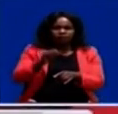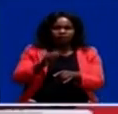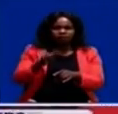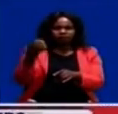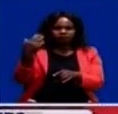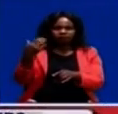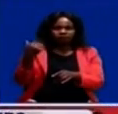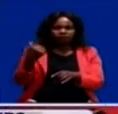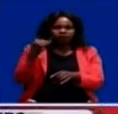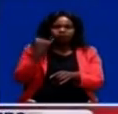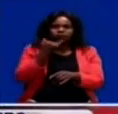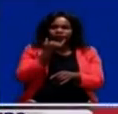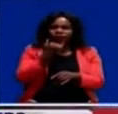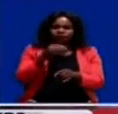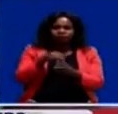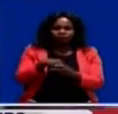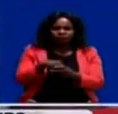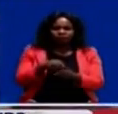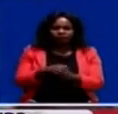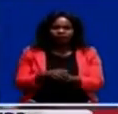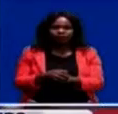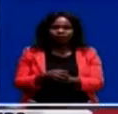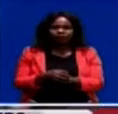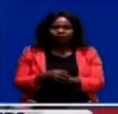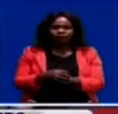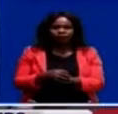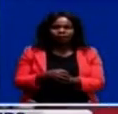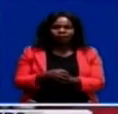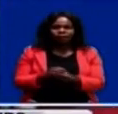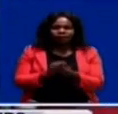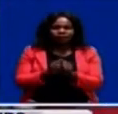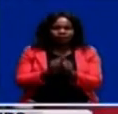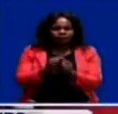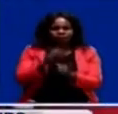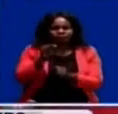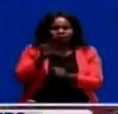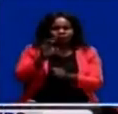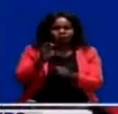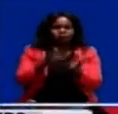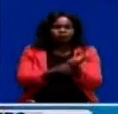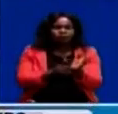boxer Joseph Chingangu. What's on Melinda, ZNBC Sports, Lusaka.